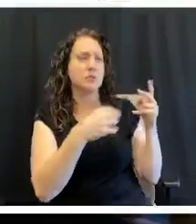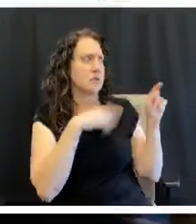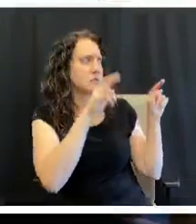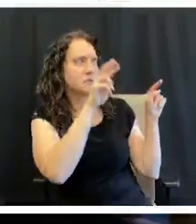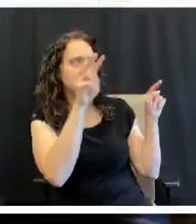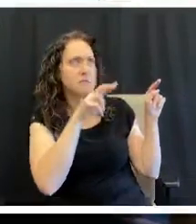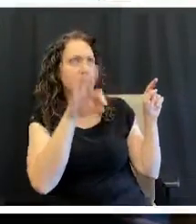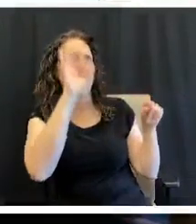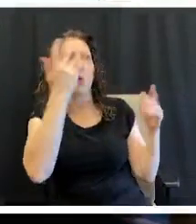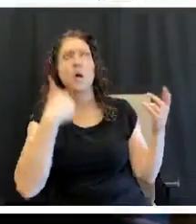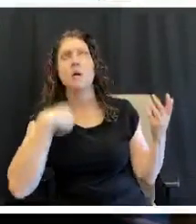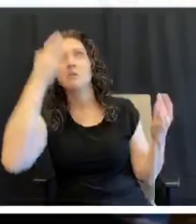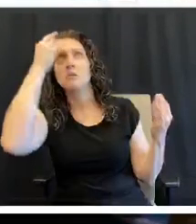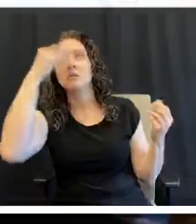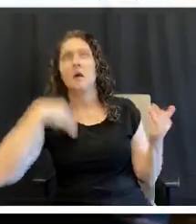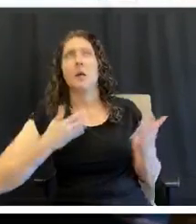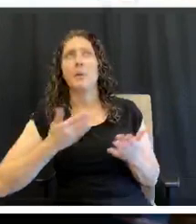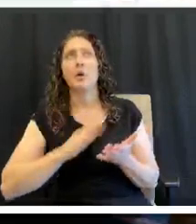to do with.